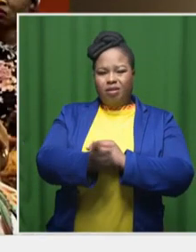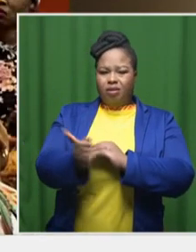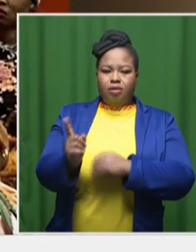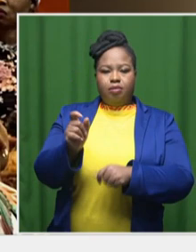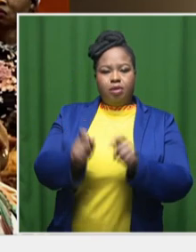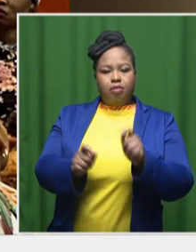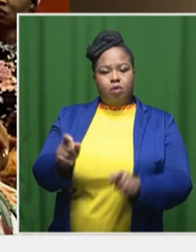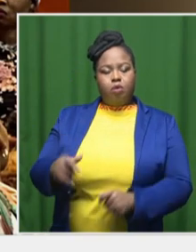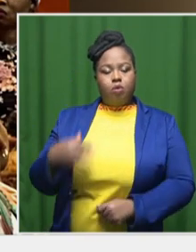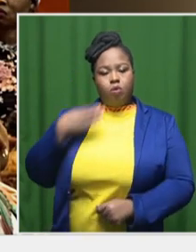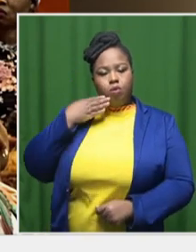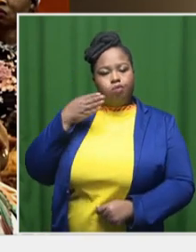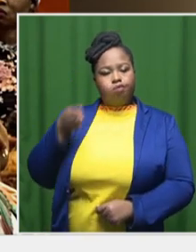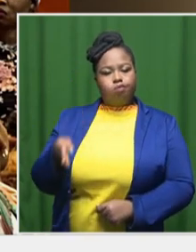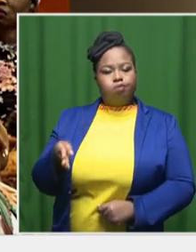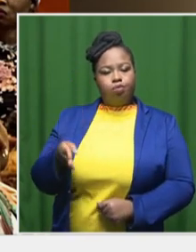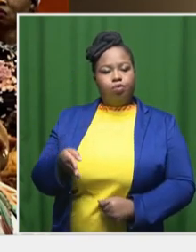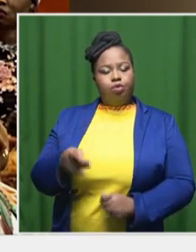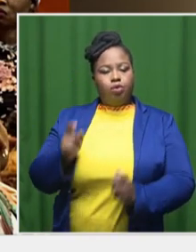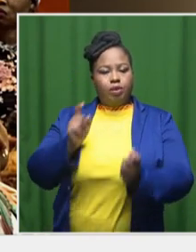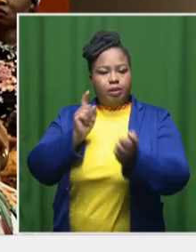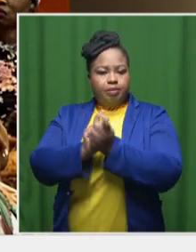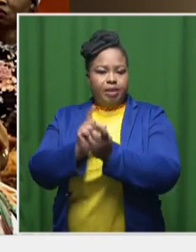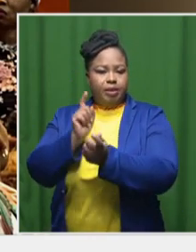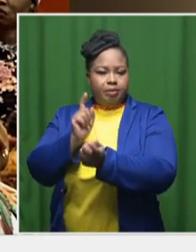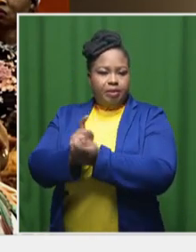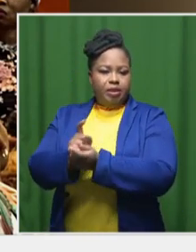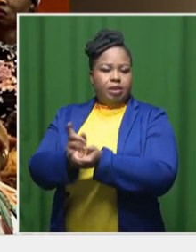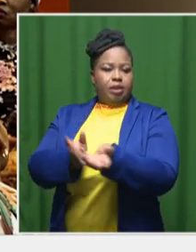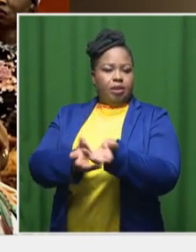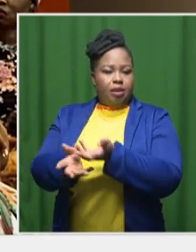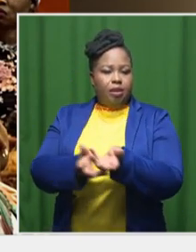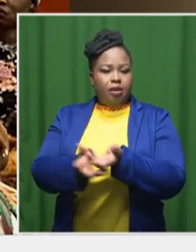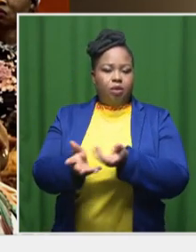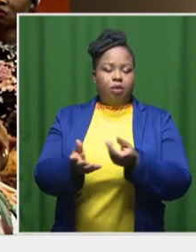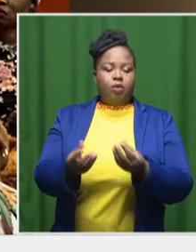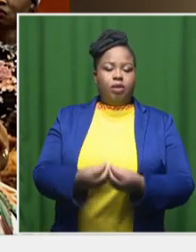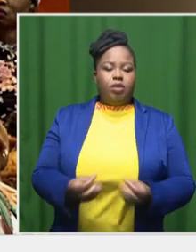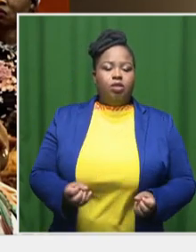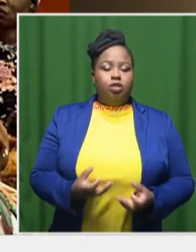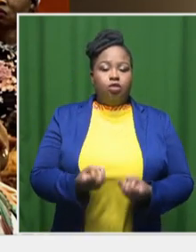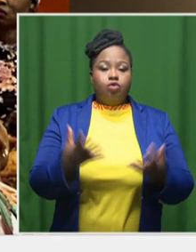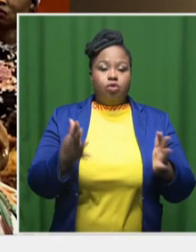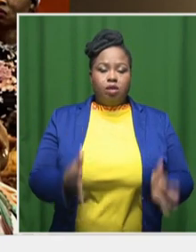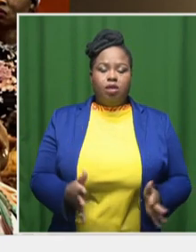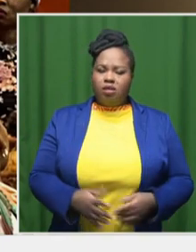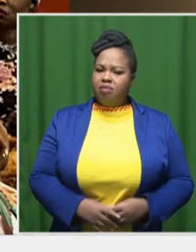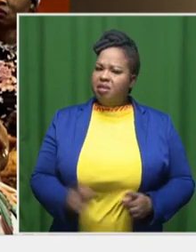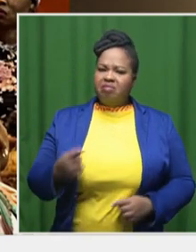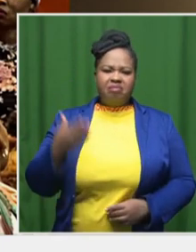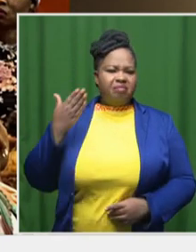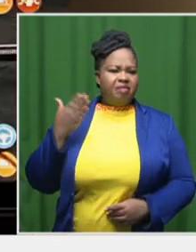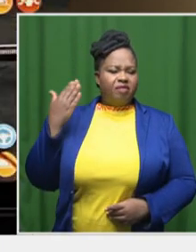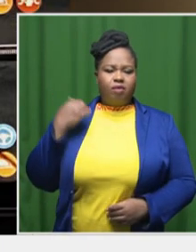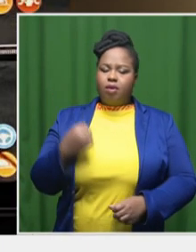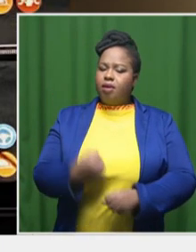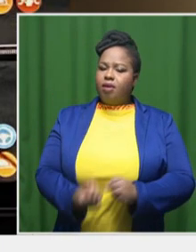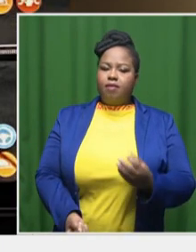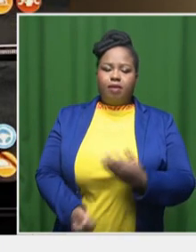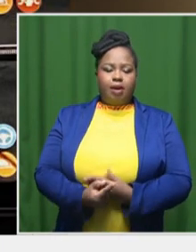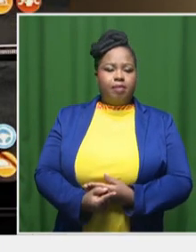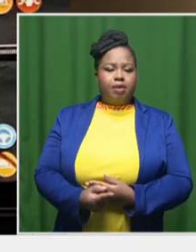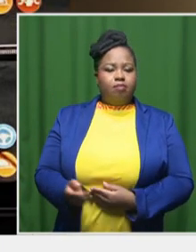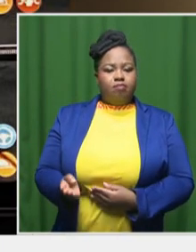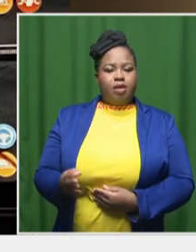platform where you're getting to rub shoulders with distributors where before you wouldn't have had that in the Eastern